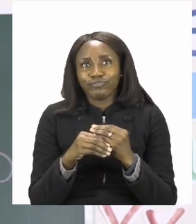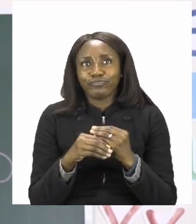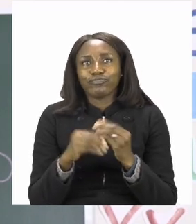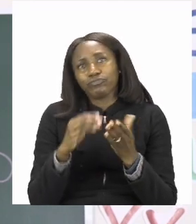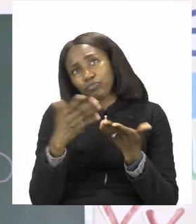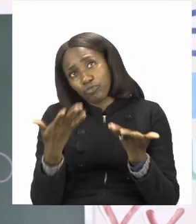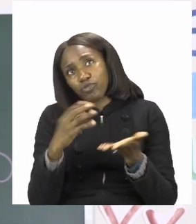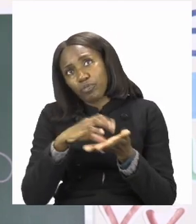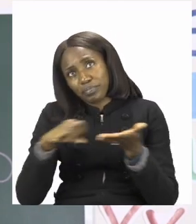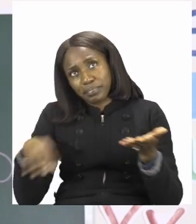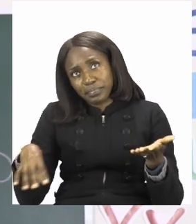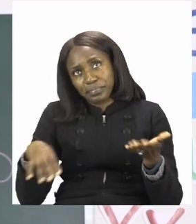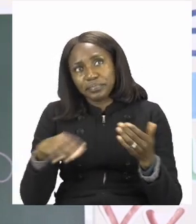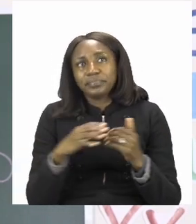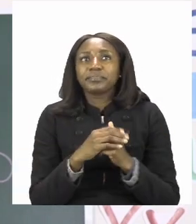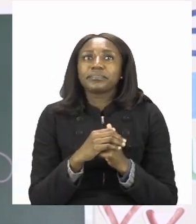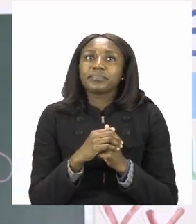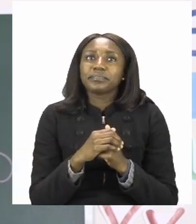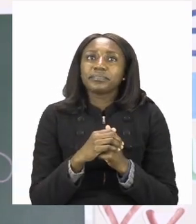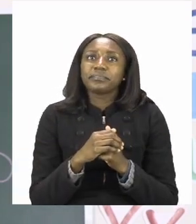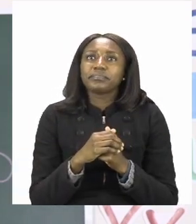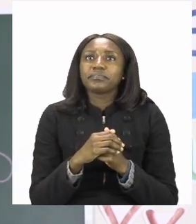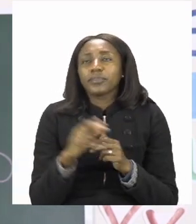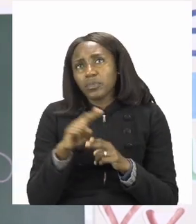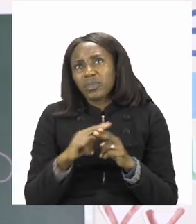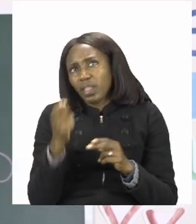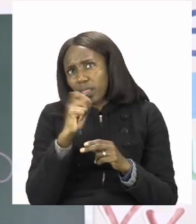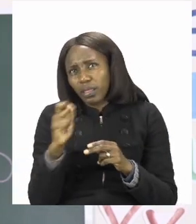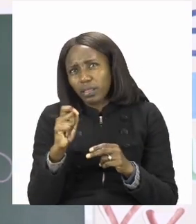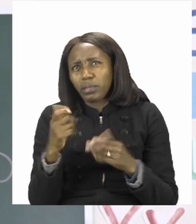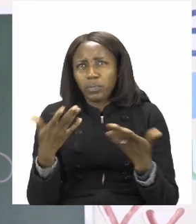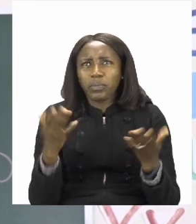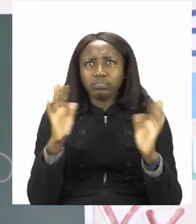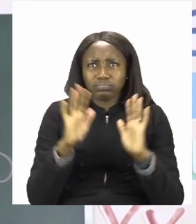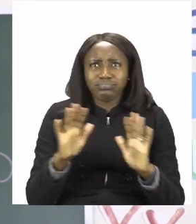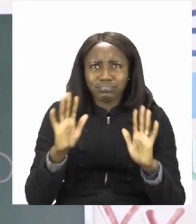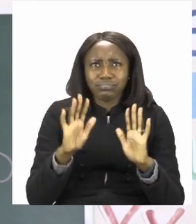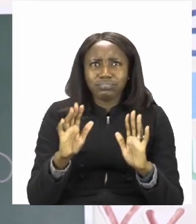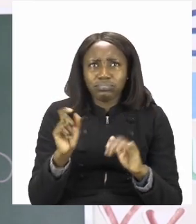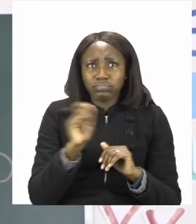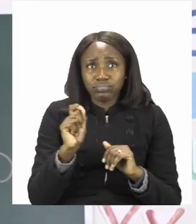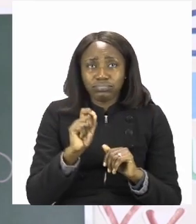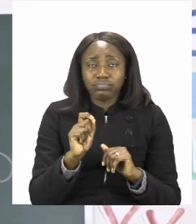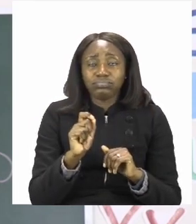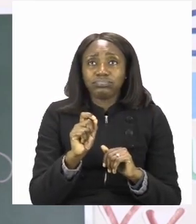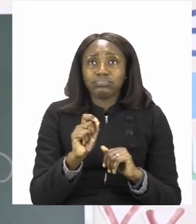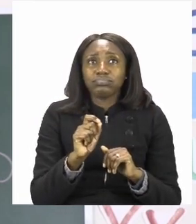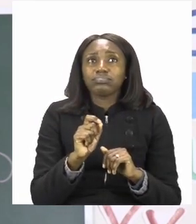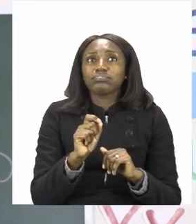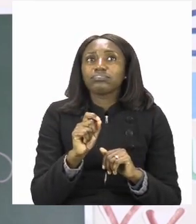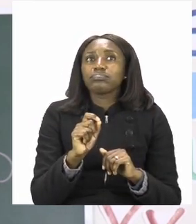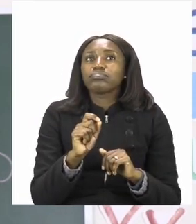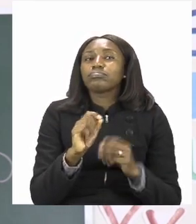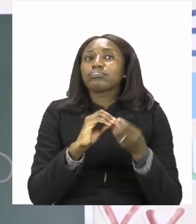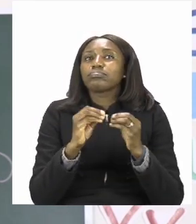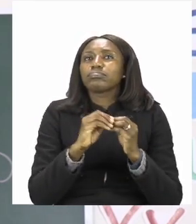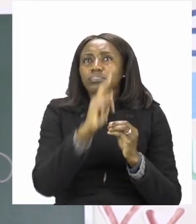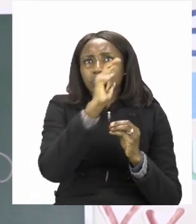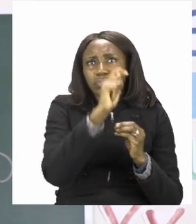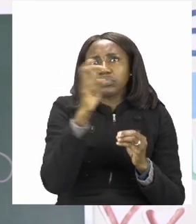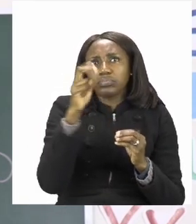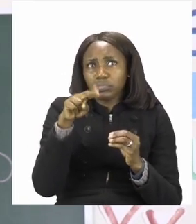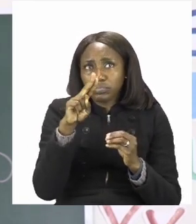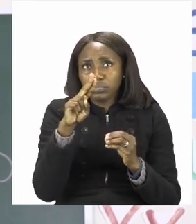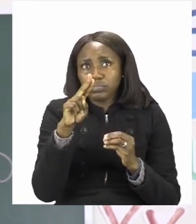So I'd like you with a pencil or a color to write tens or units on top of the numbers. We